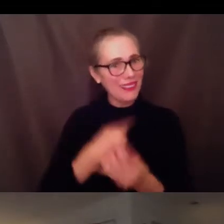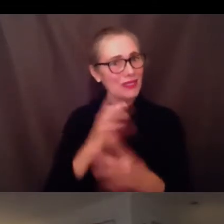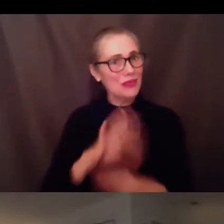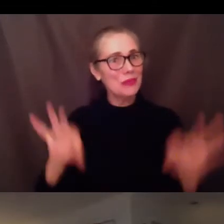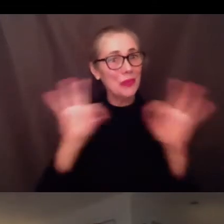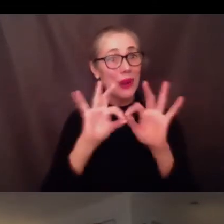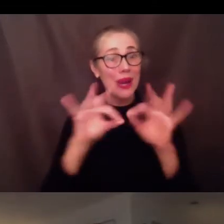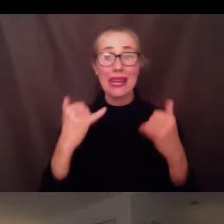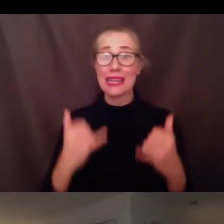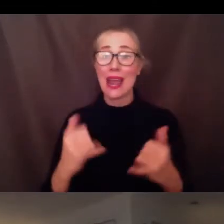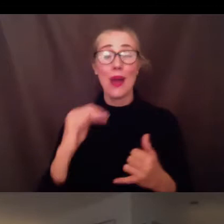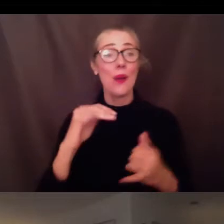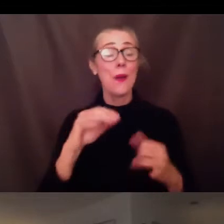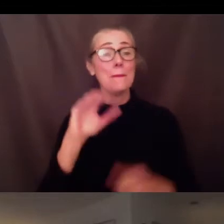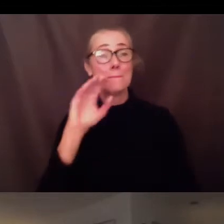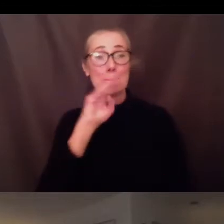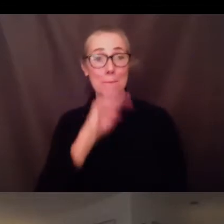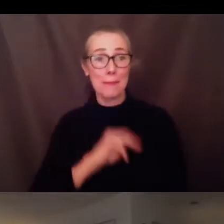Absolutely.